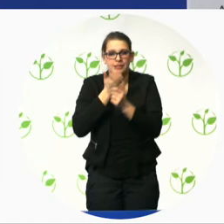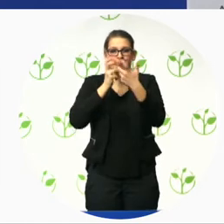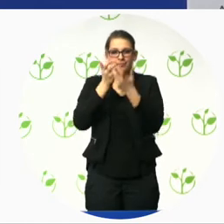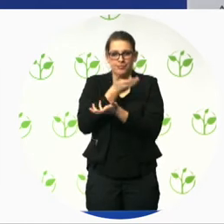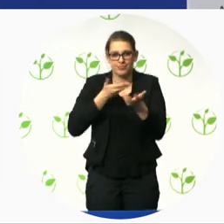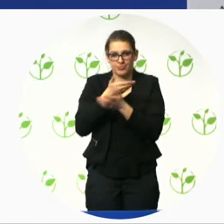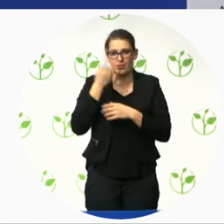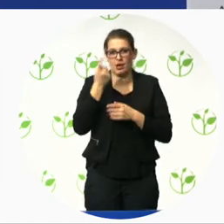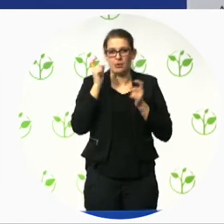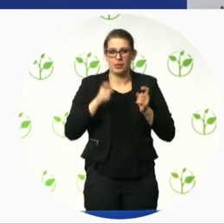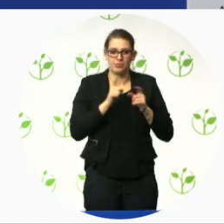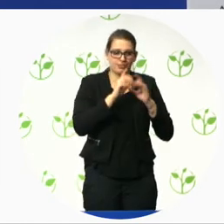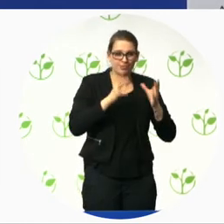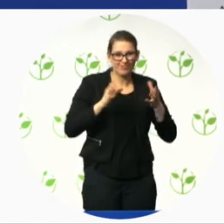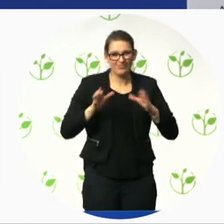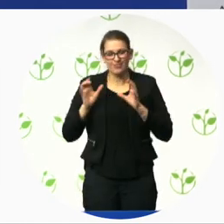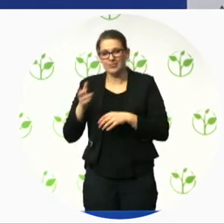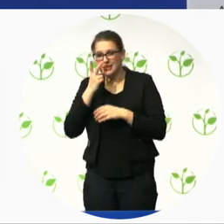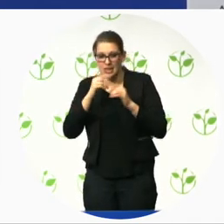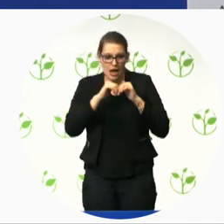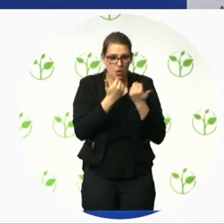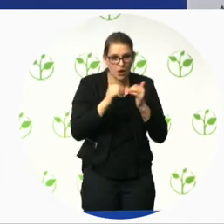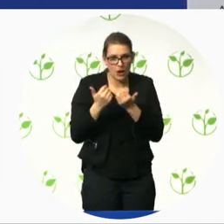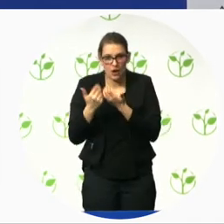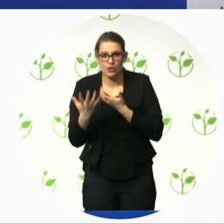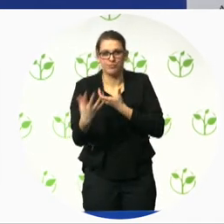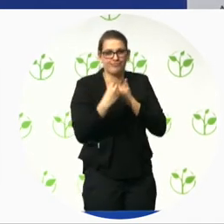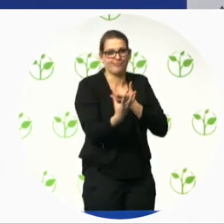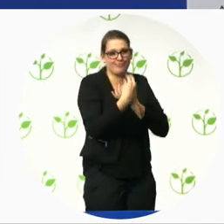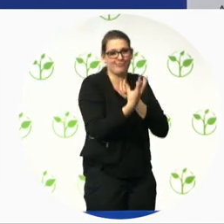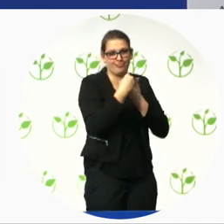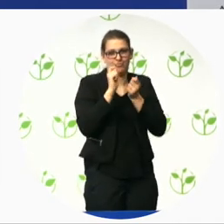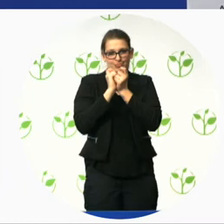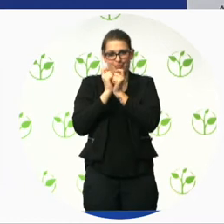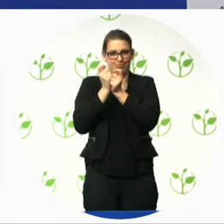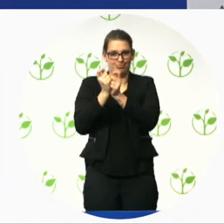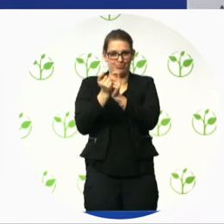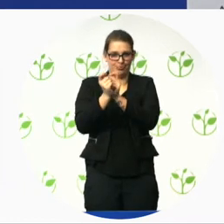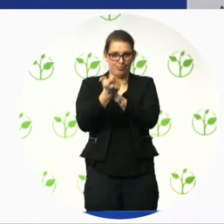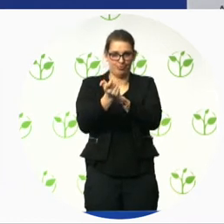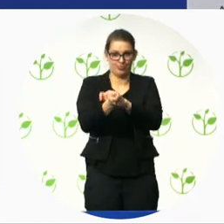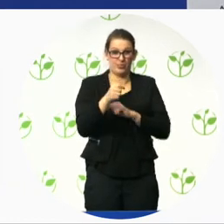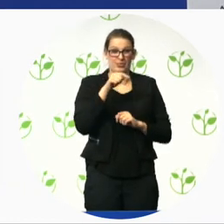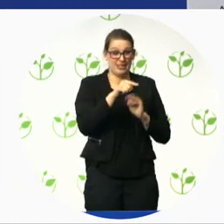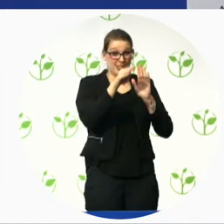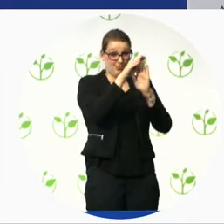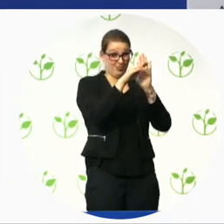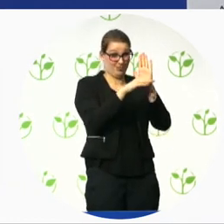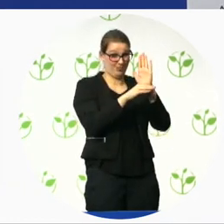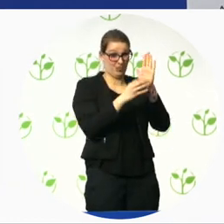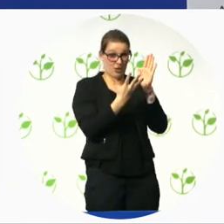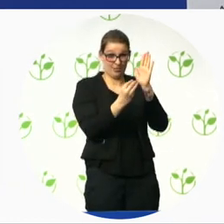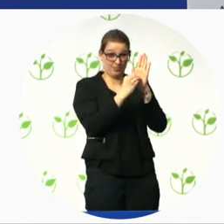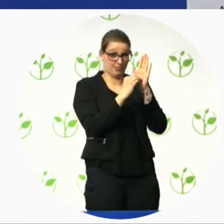and then we have the law that says that it's mandatory for the public and private sector